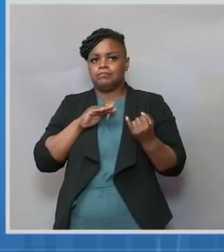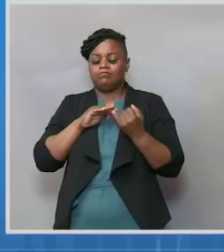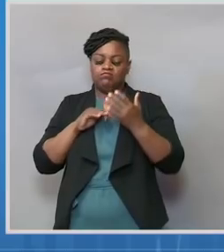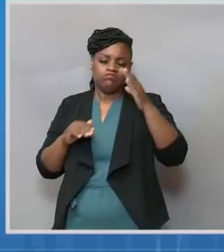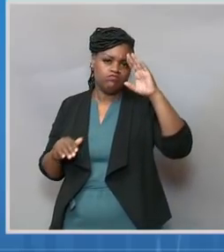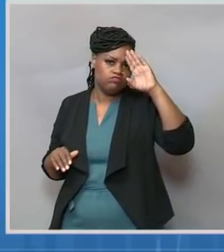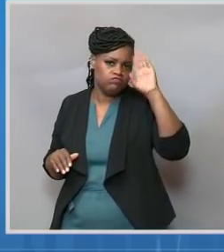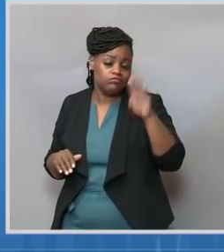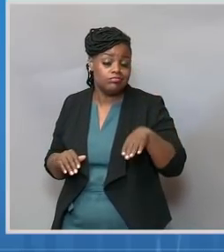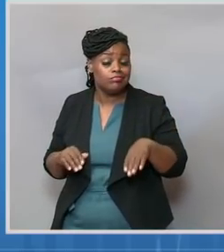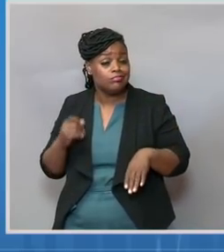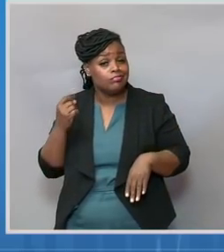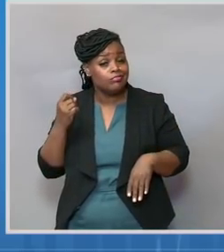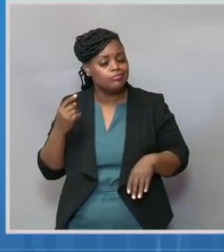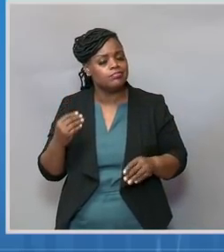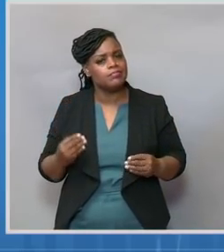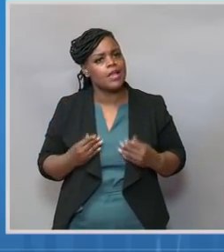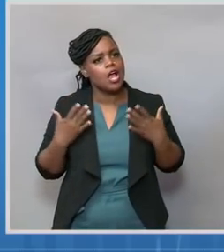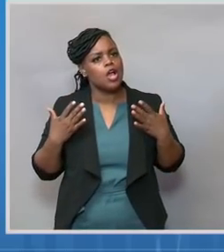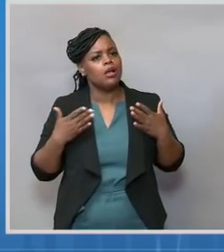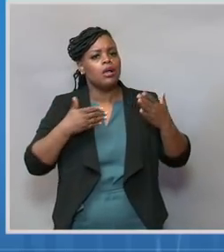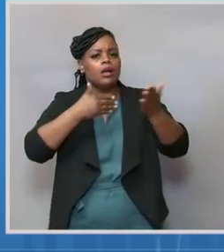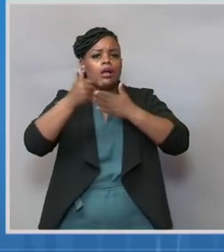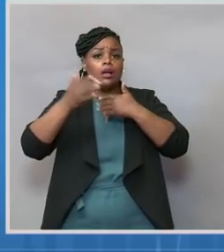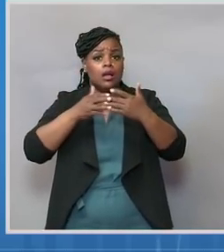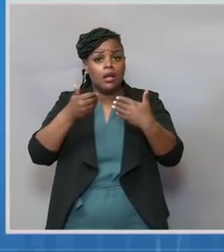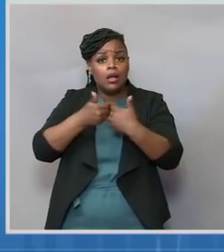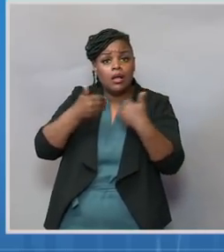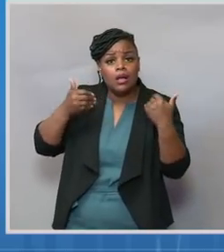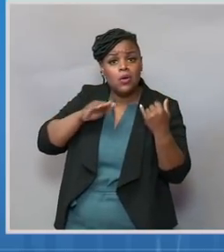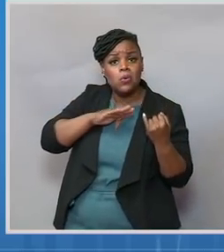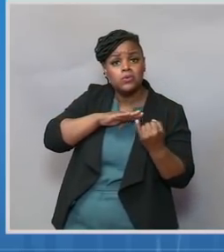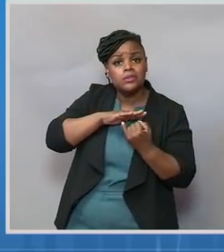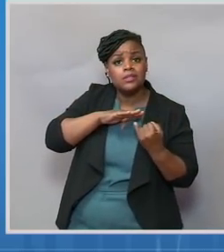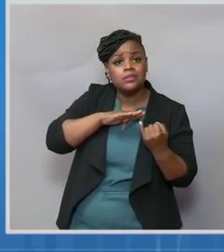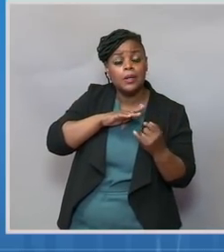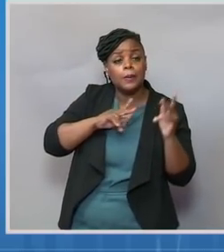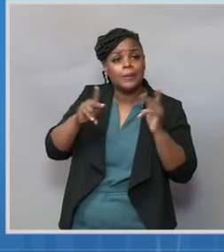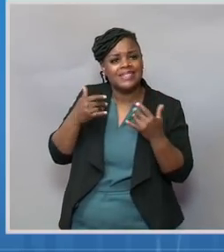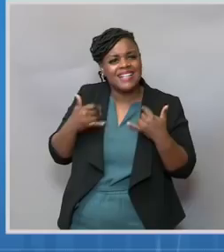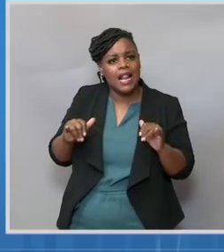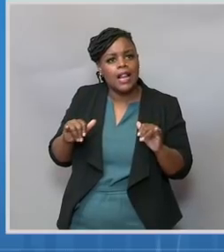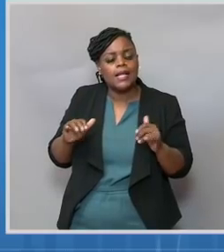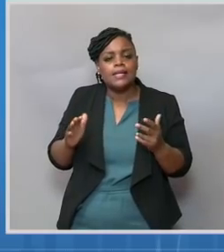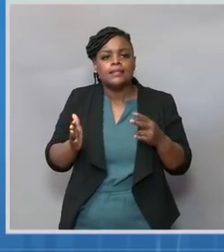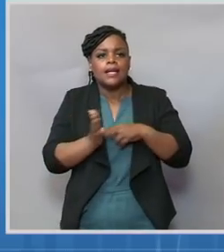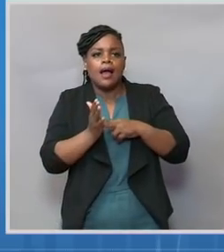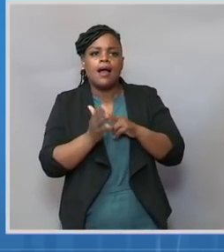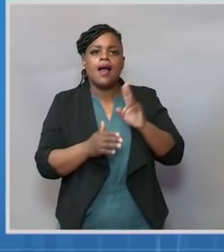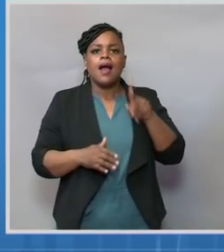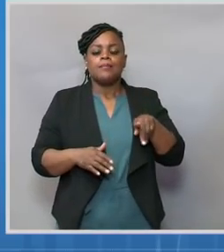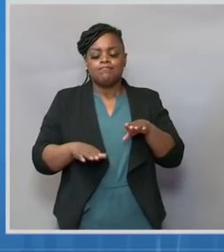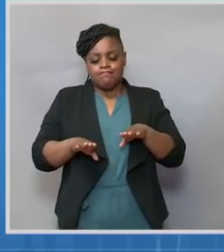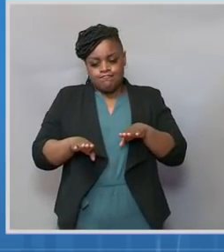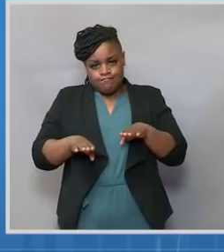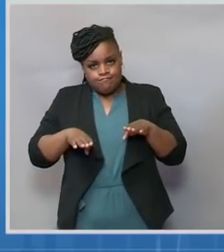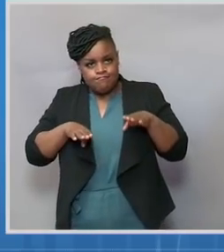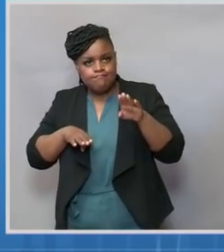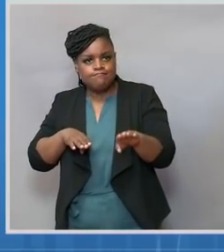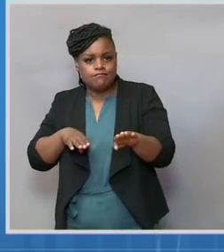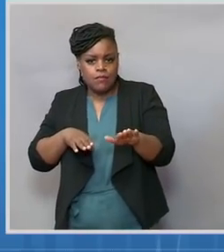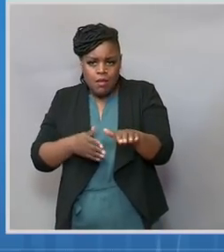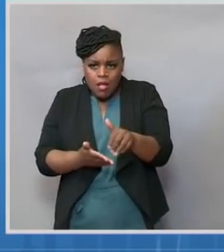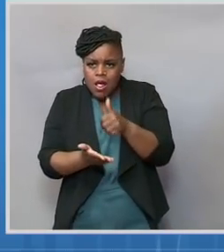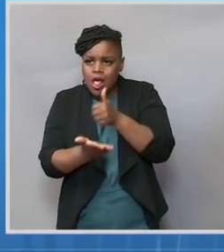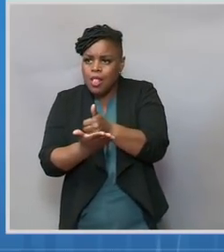many people, despite that separation, have actually stepped up to help one another. It's really what we need now to bring this pandemic to an end.